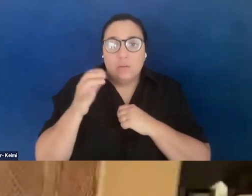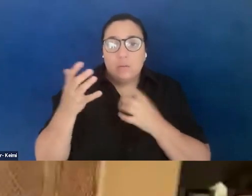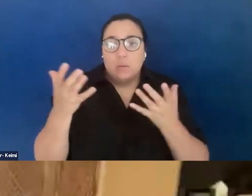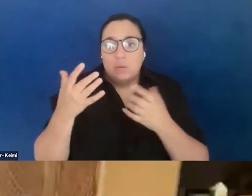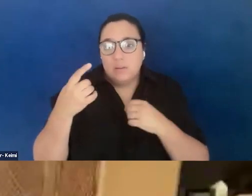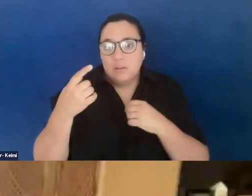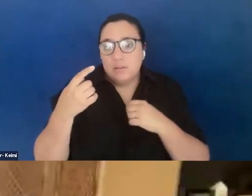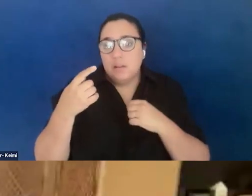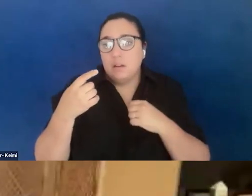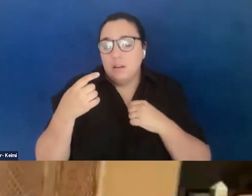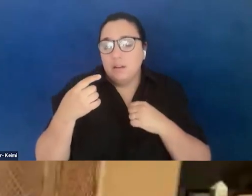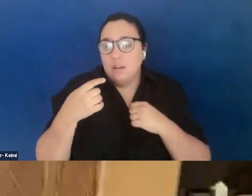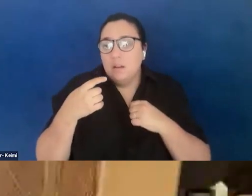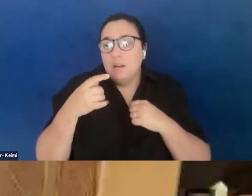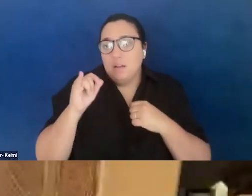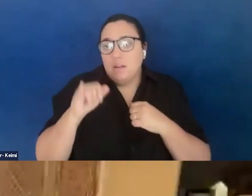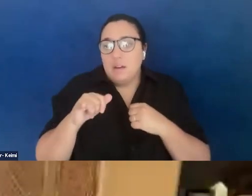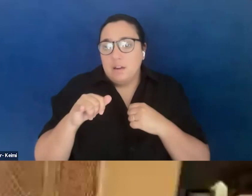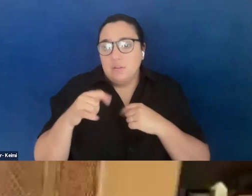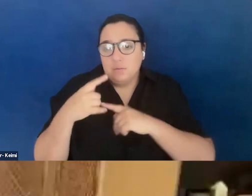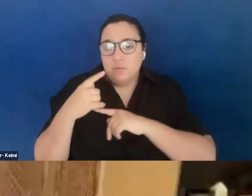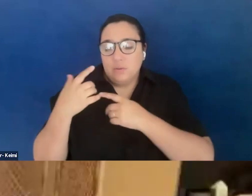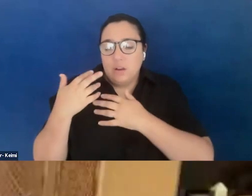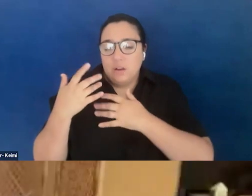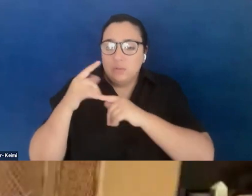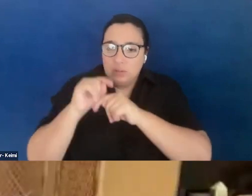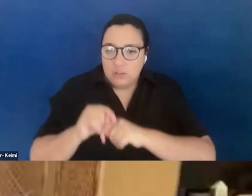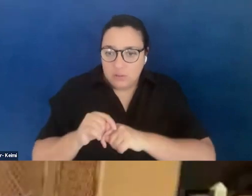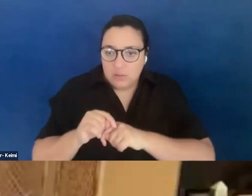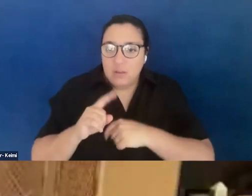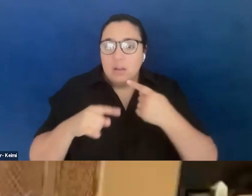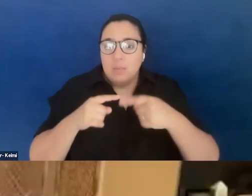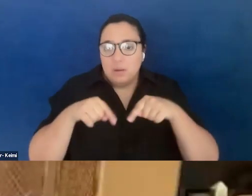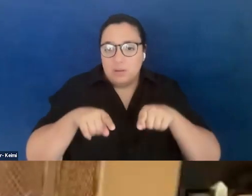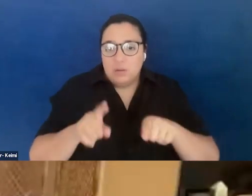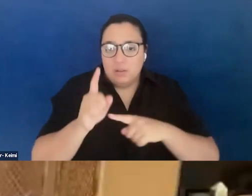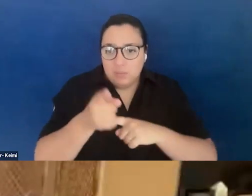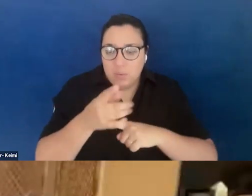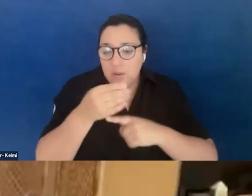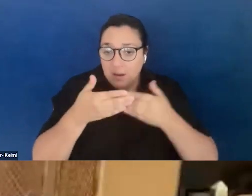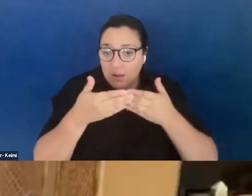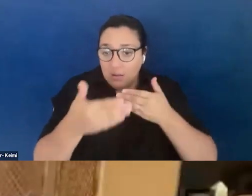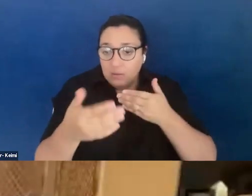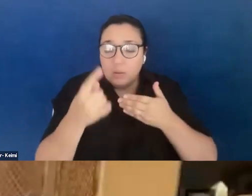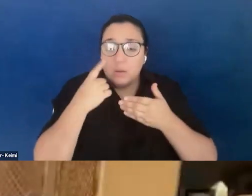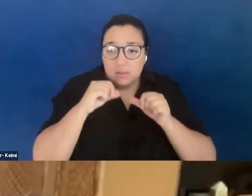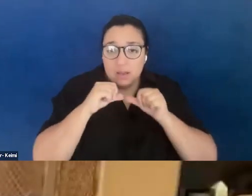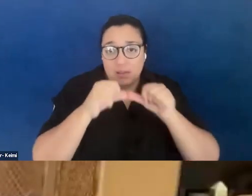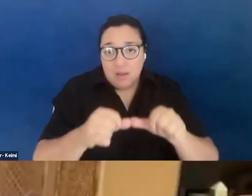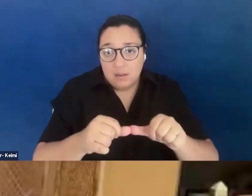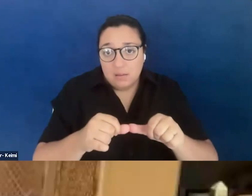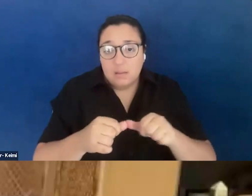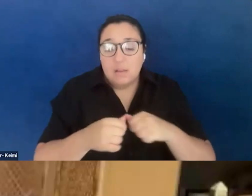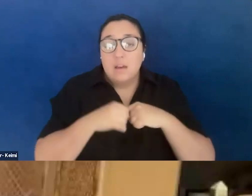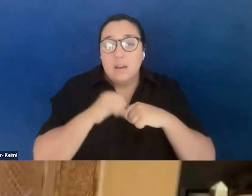And what can it tell us about relationality in this moment and beyond this moment? Because it has to last, it has to be enduring. And it was there that we